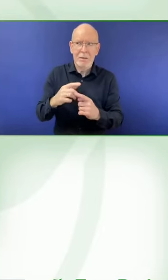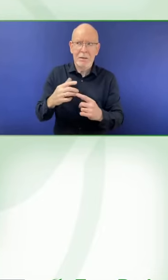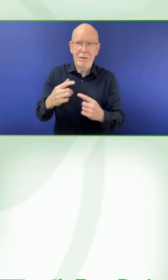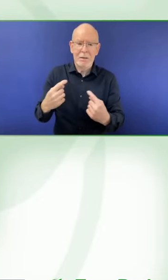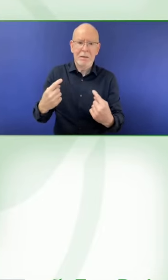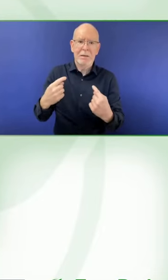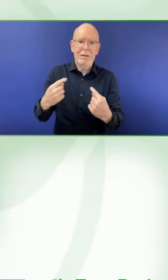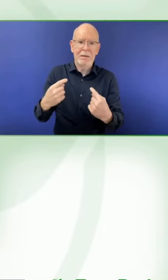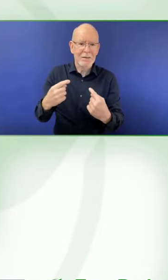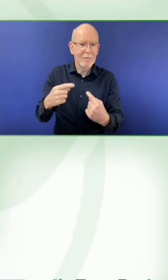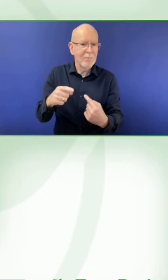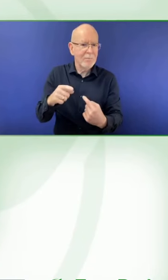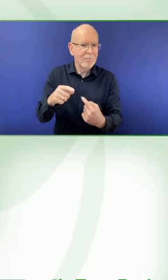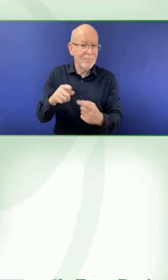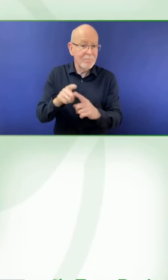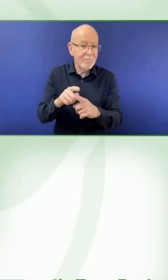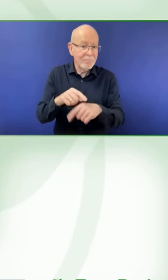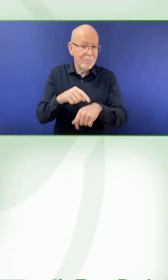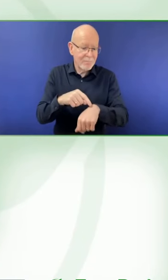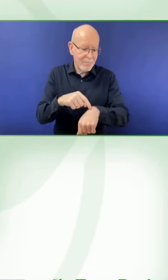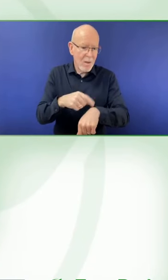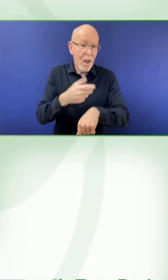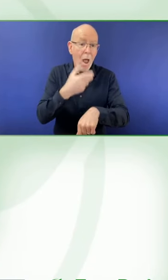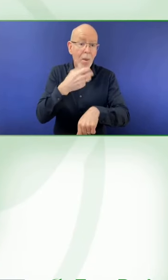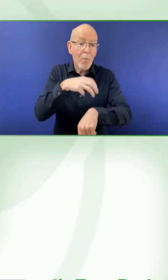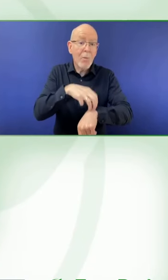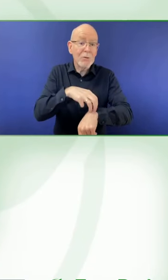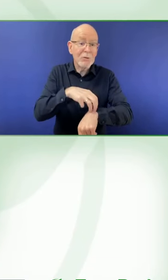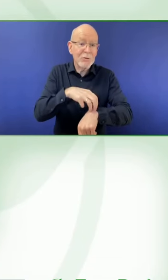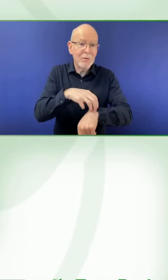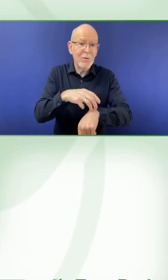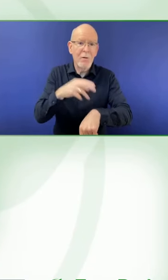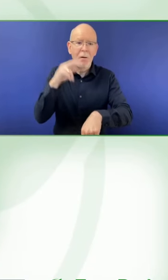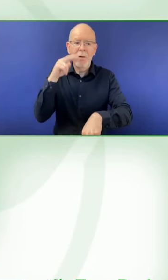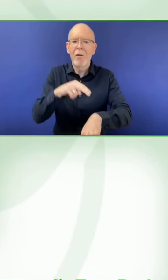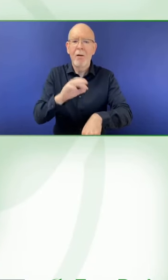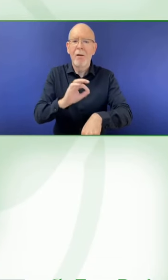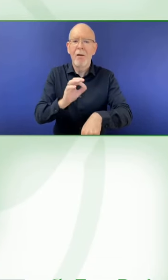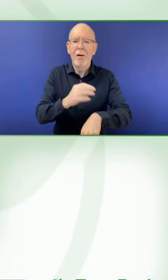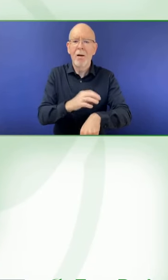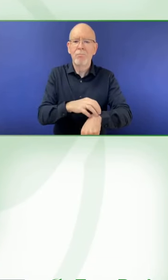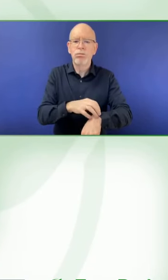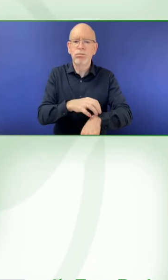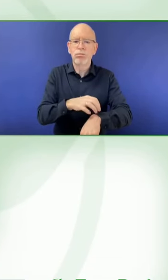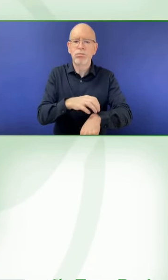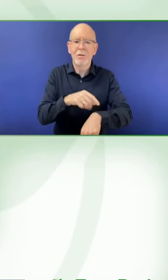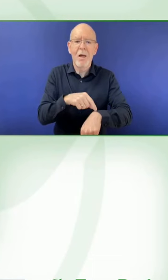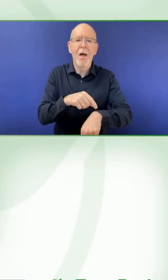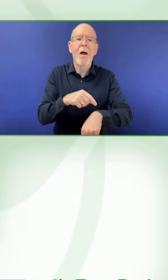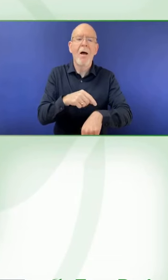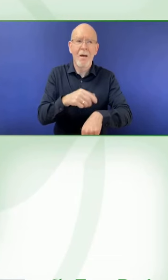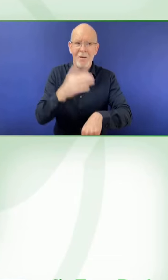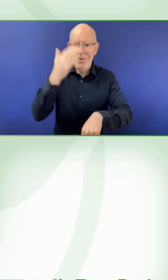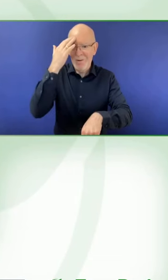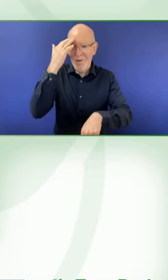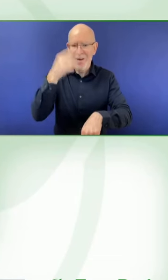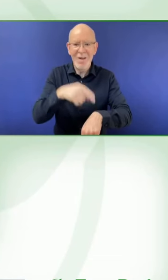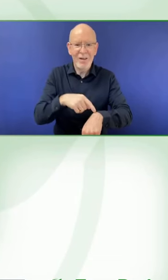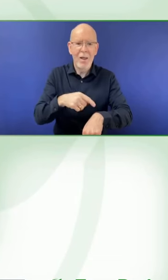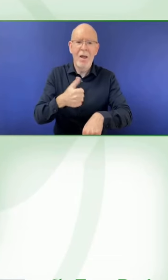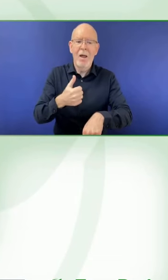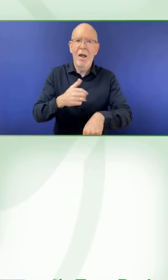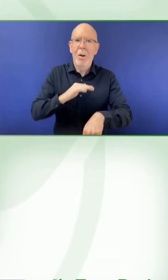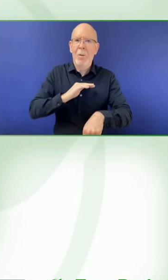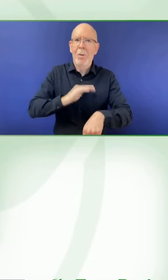things from your solution to things like Apple Pay. Yeah, according to our statistics in the application, most people are actually using vibrations.